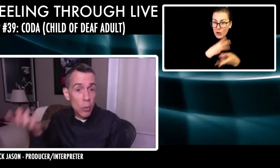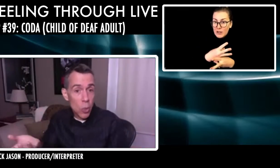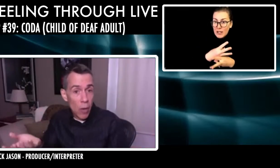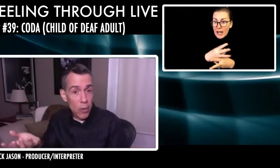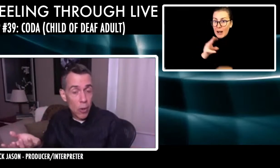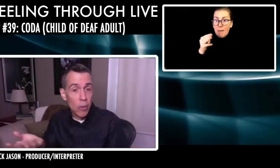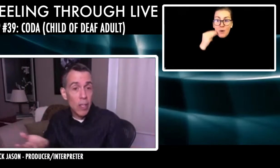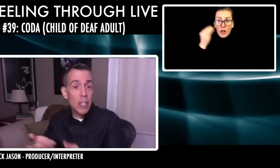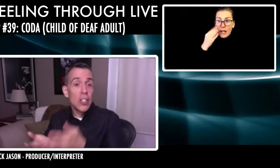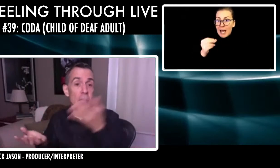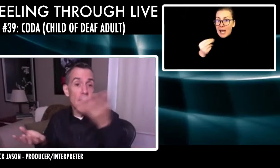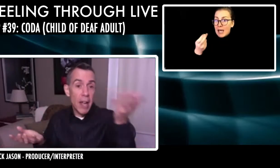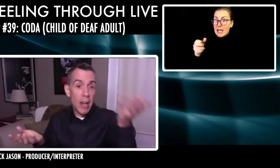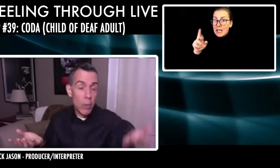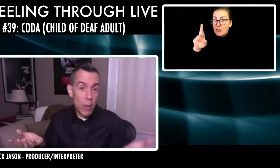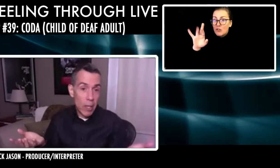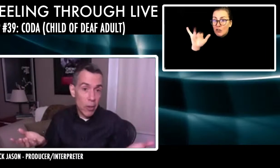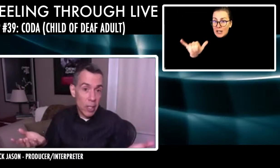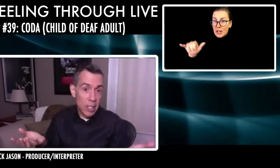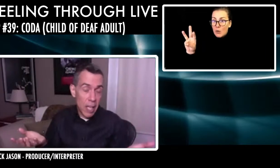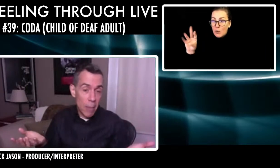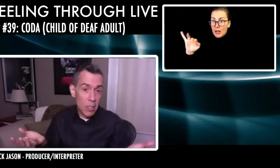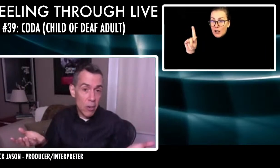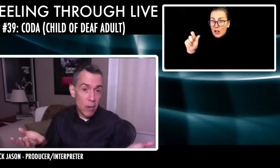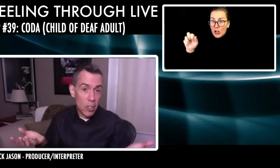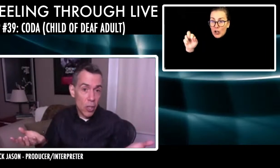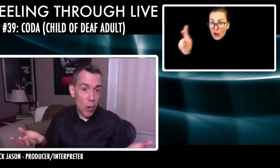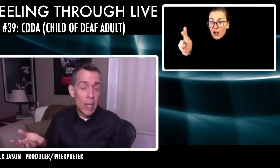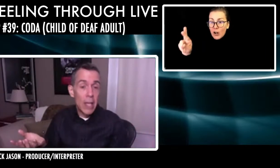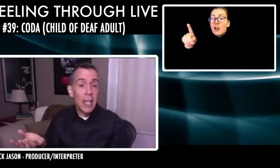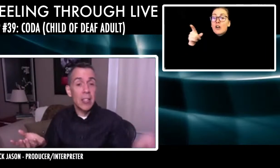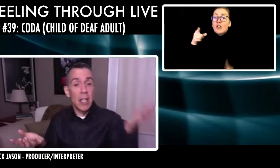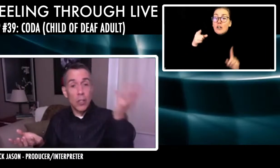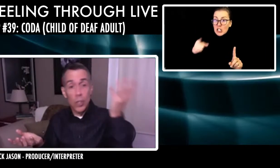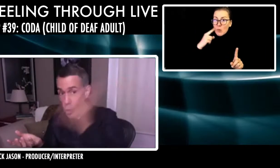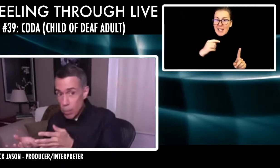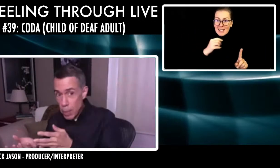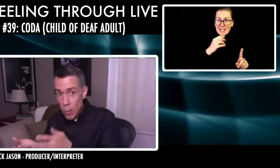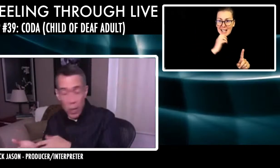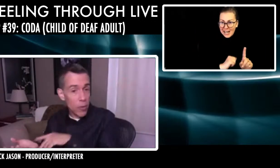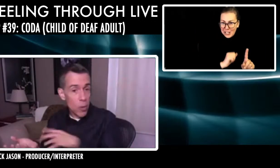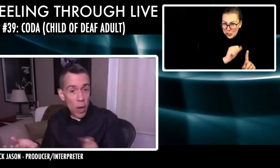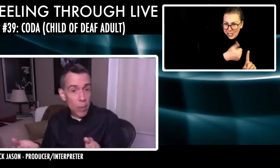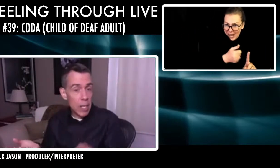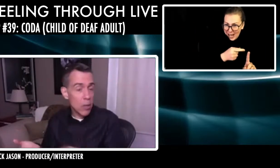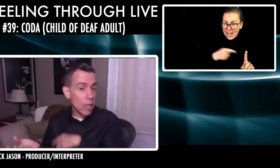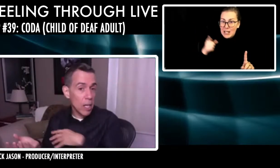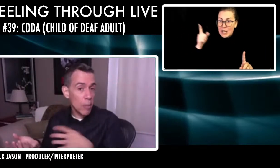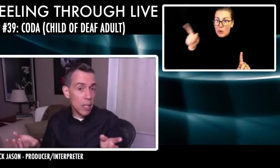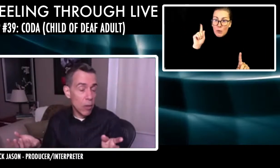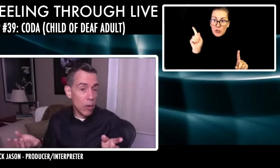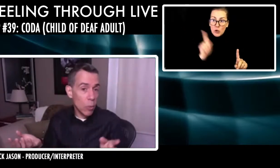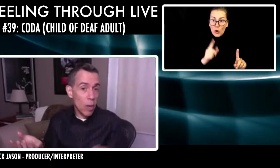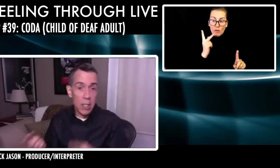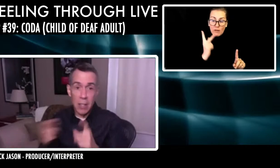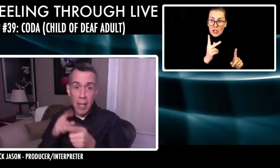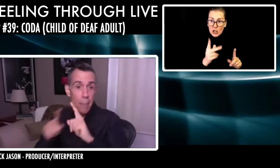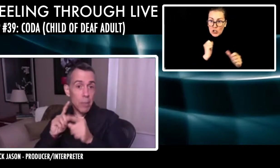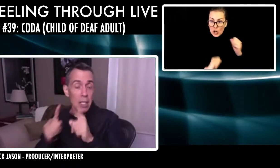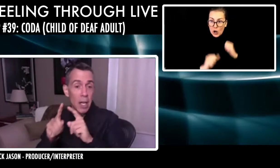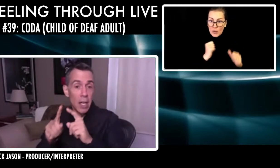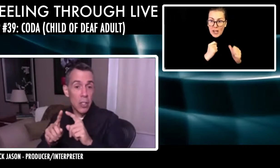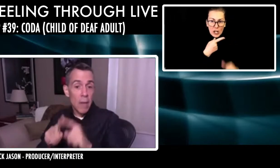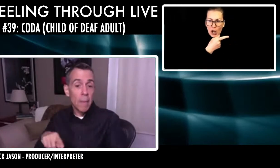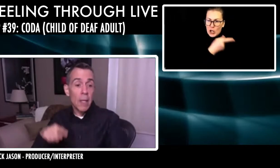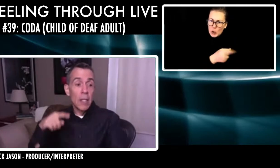She was 12 years old. She met Henry Winkler cause he came to see her in our show. He said, you should be whatever you want to be. Don't let anybody tell her otherwise. They